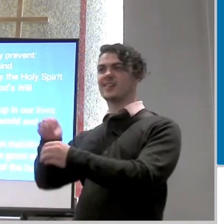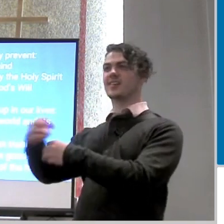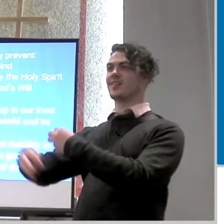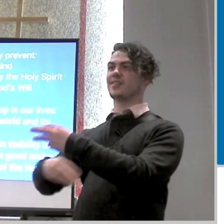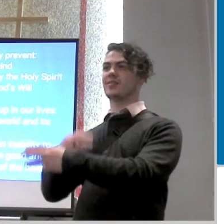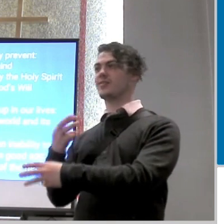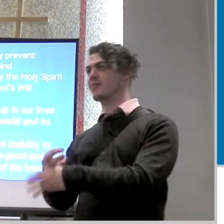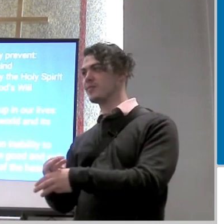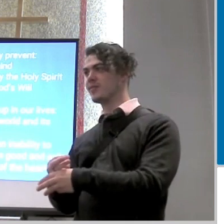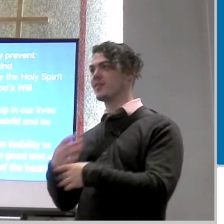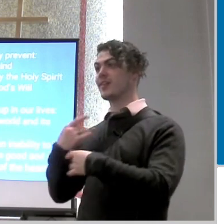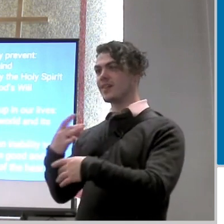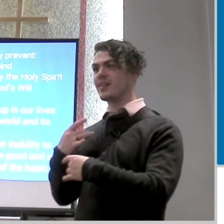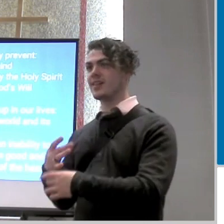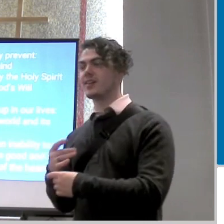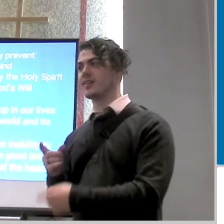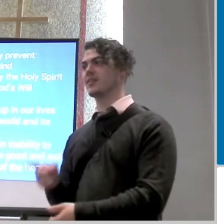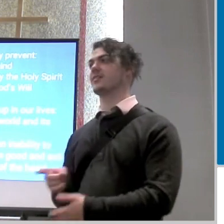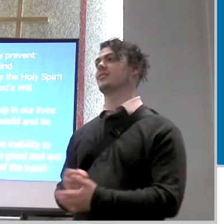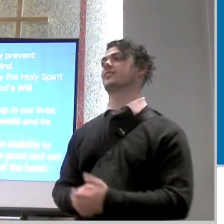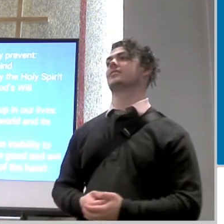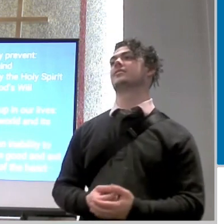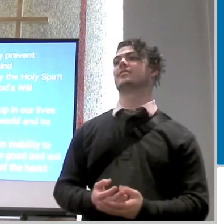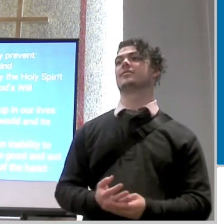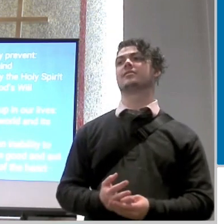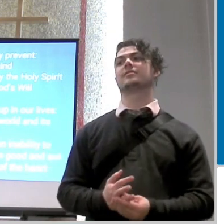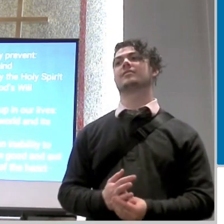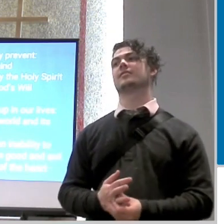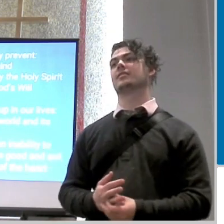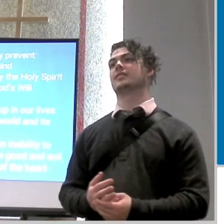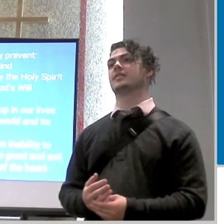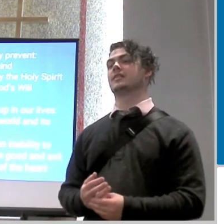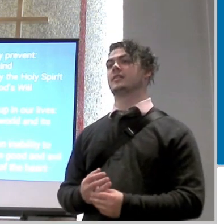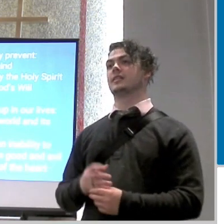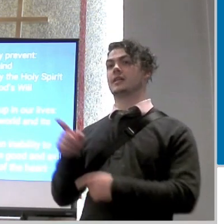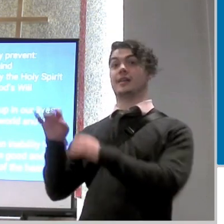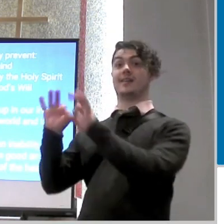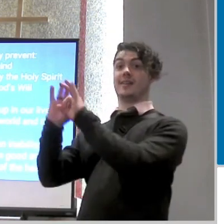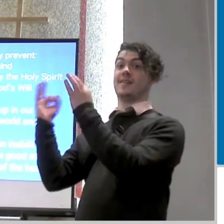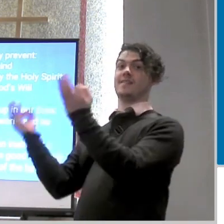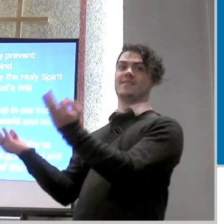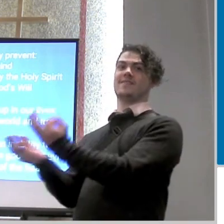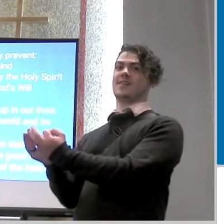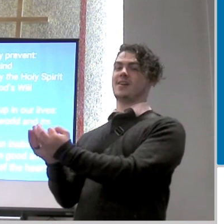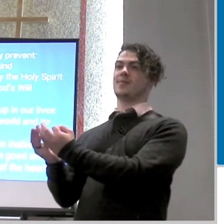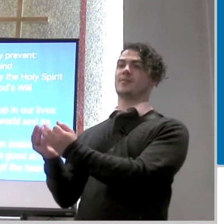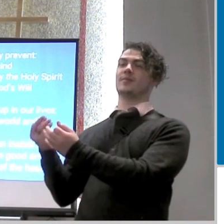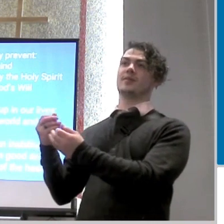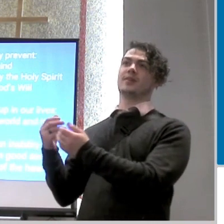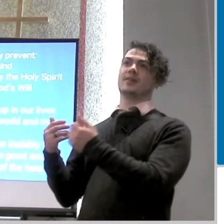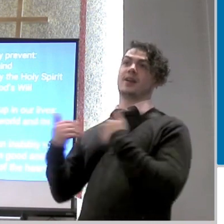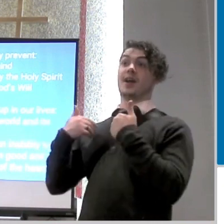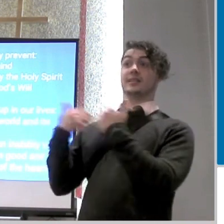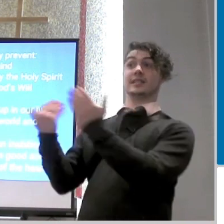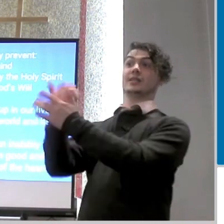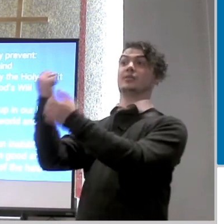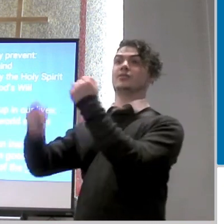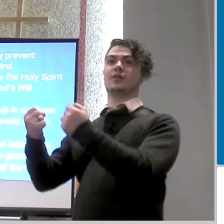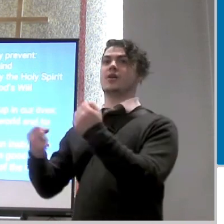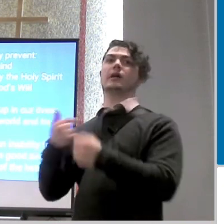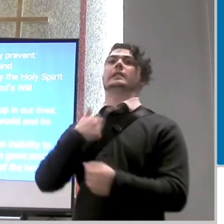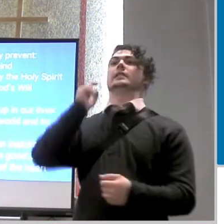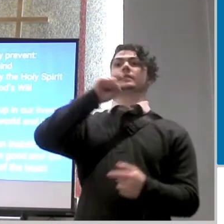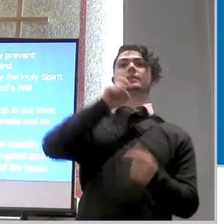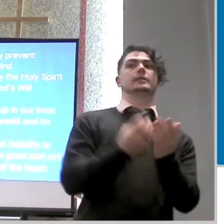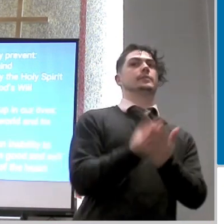we used to say we're trying to keep up with the joneses not jeffrey and melissa jones but that was just a saying like hey we're trying to keep up with